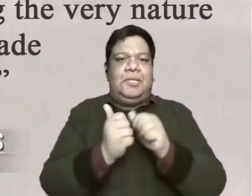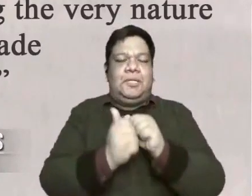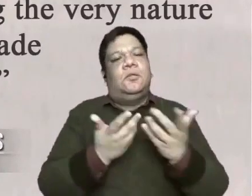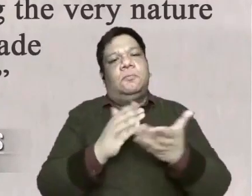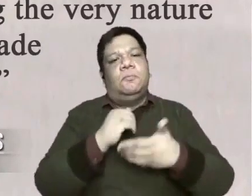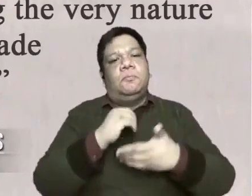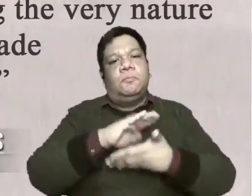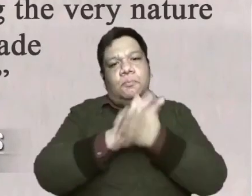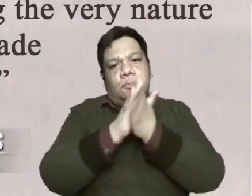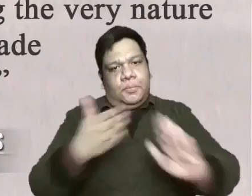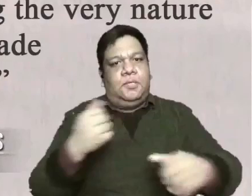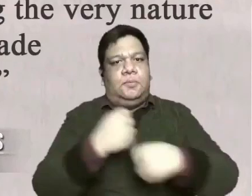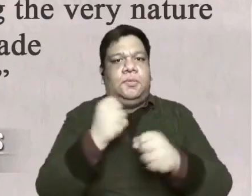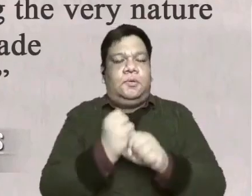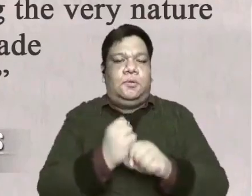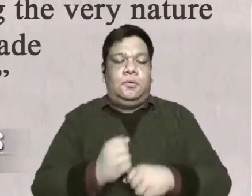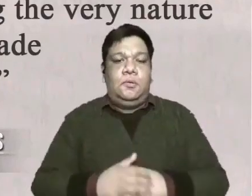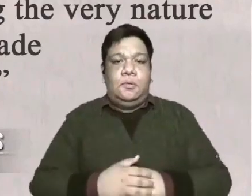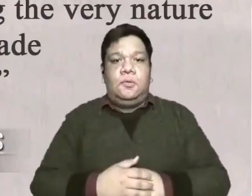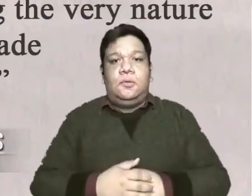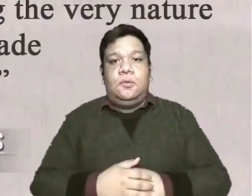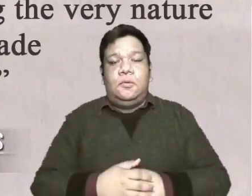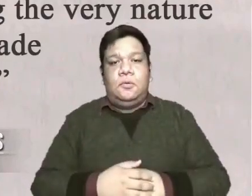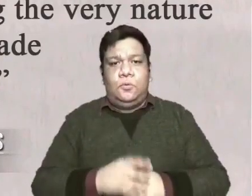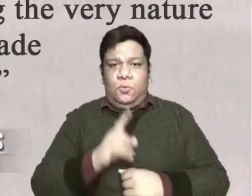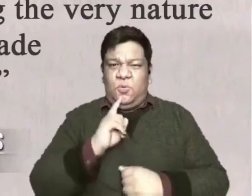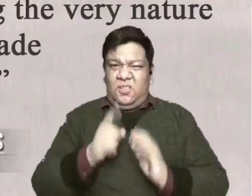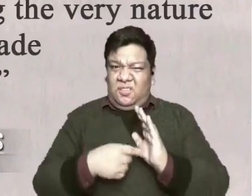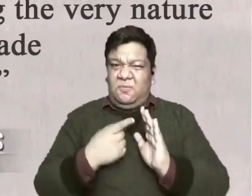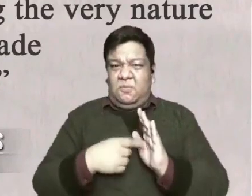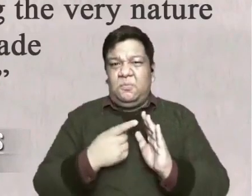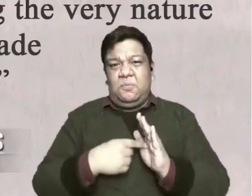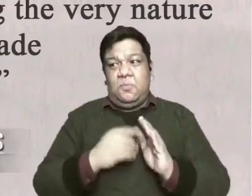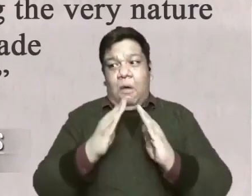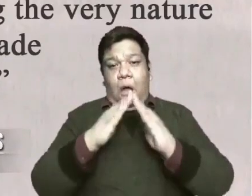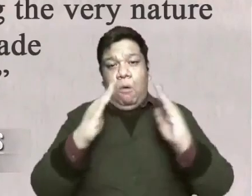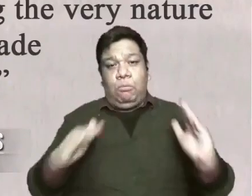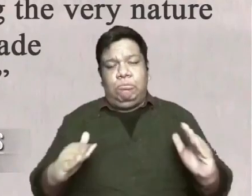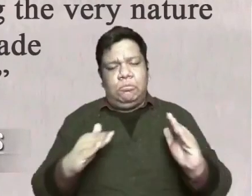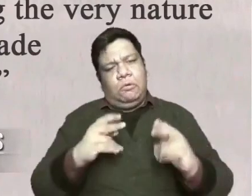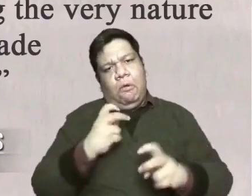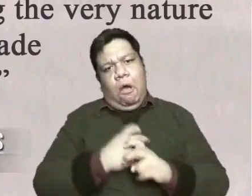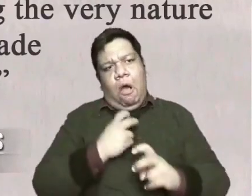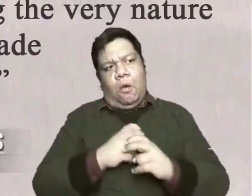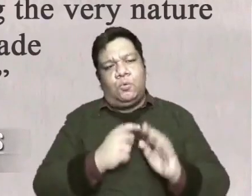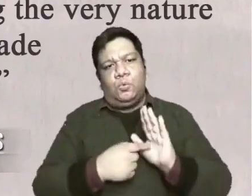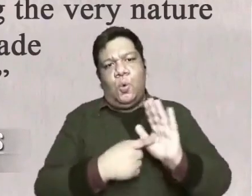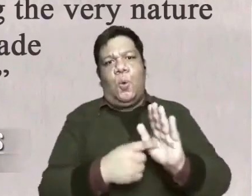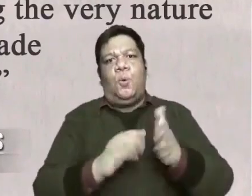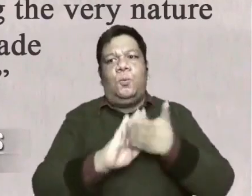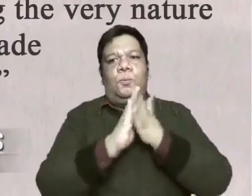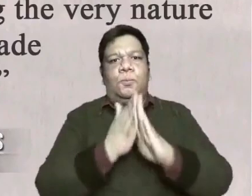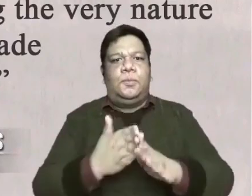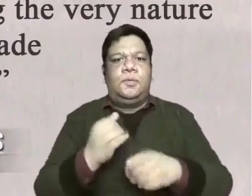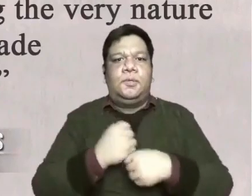and most often the home is the most difficult place to show peacemaking that in our